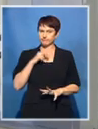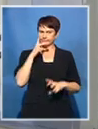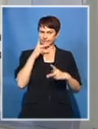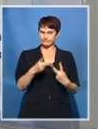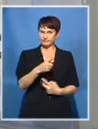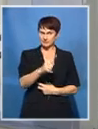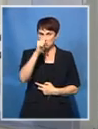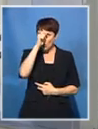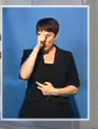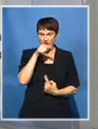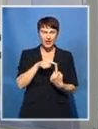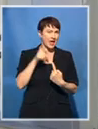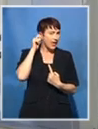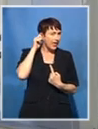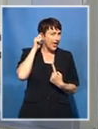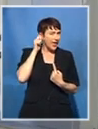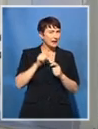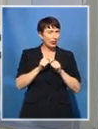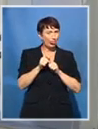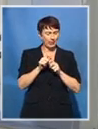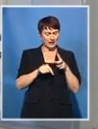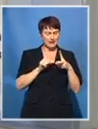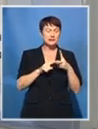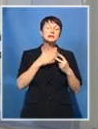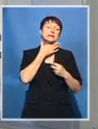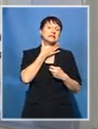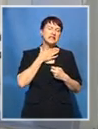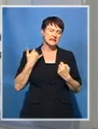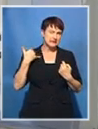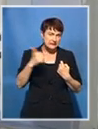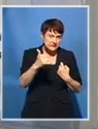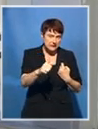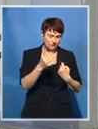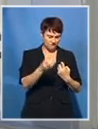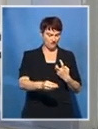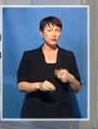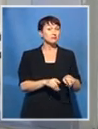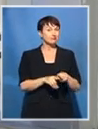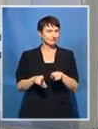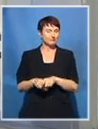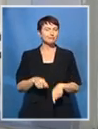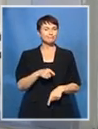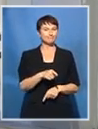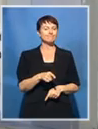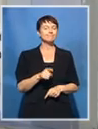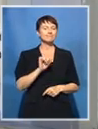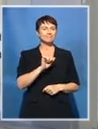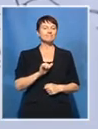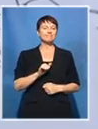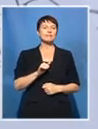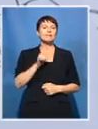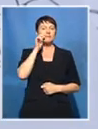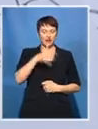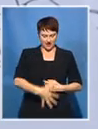injuries to the ears, to his neck. Specifically, there were a lot of injuries to his